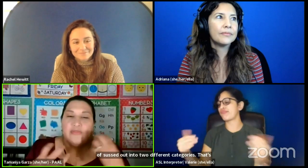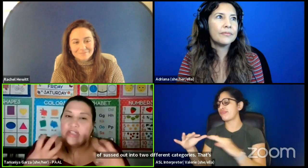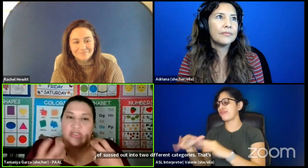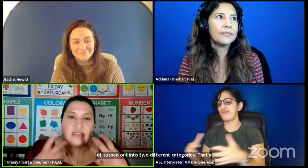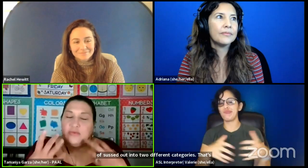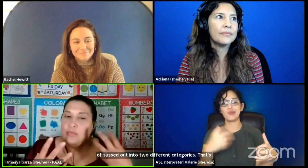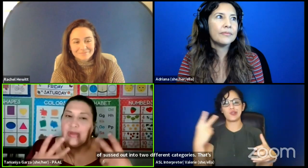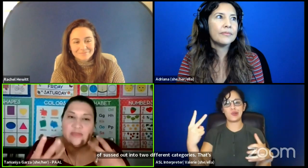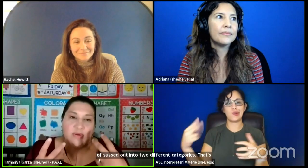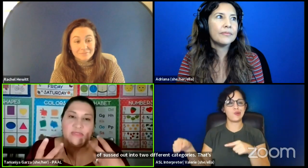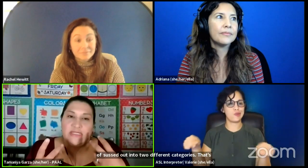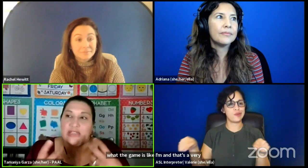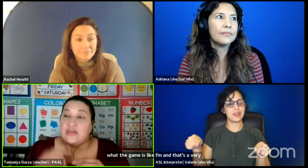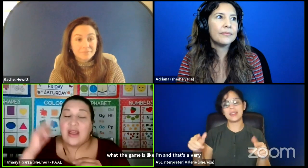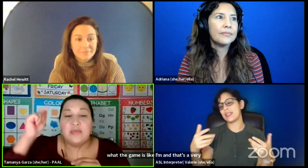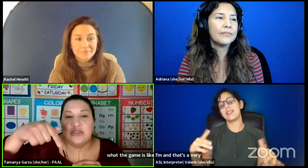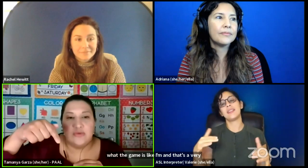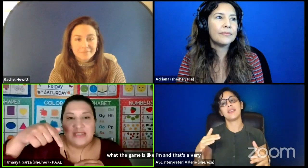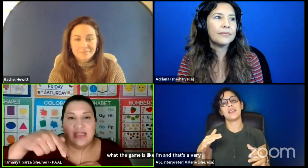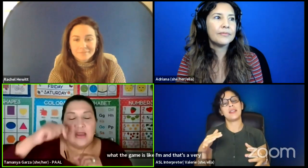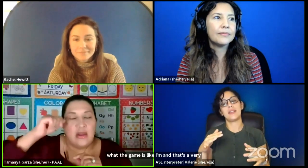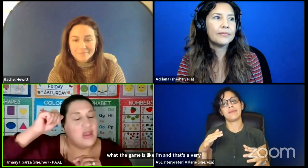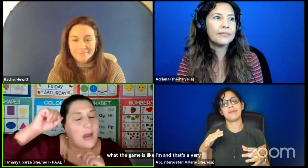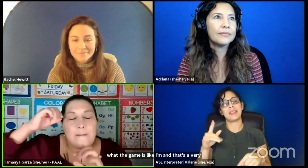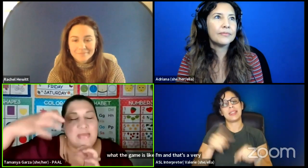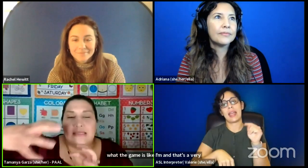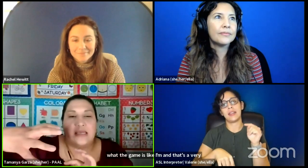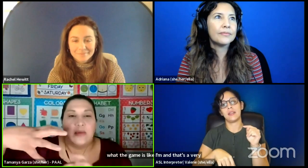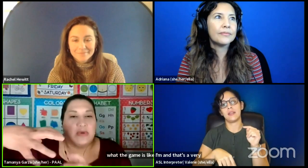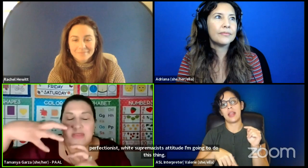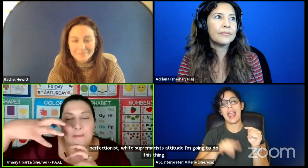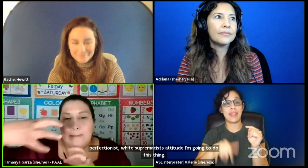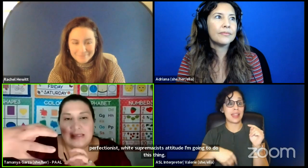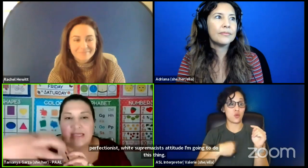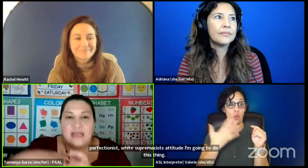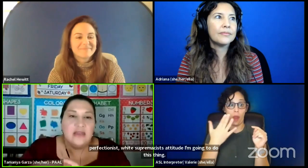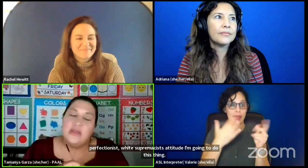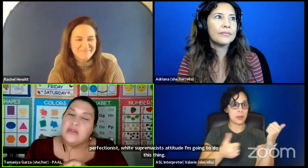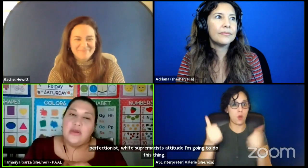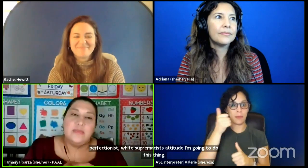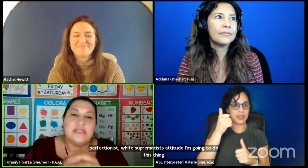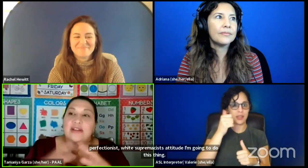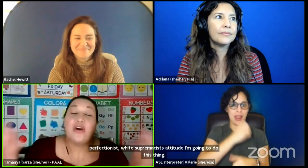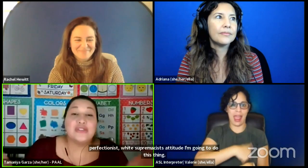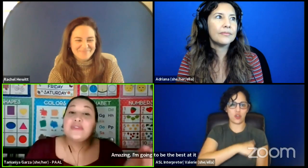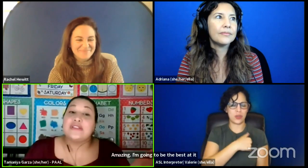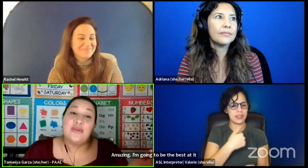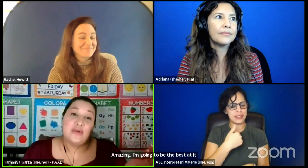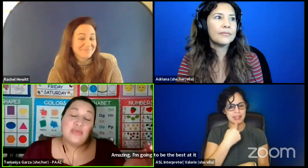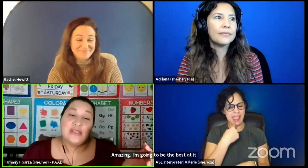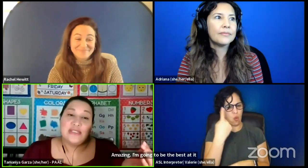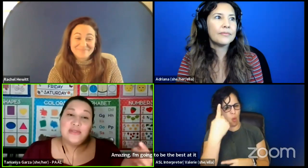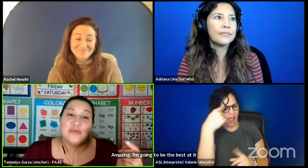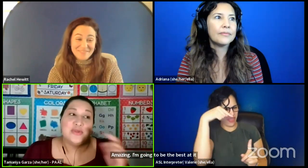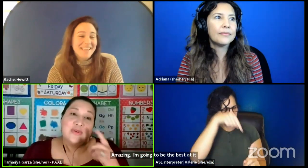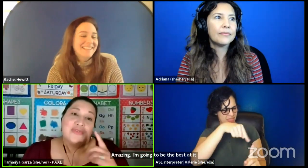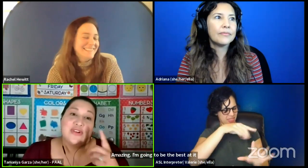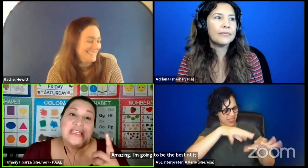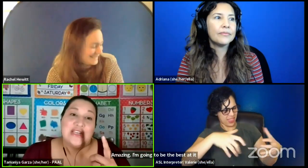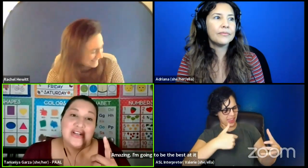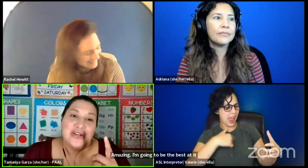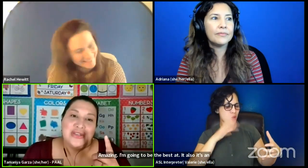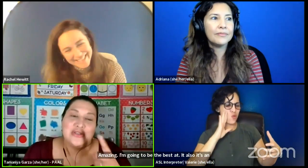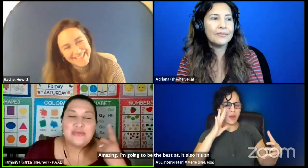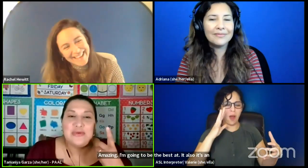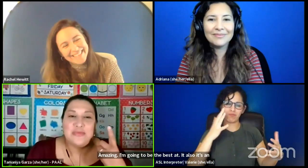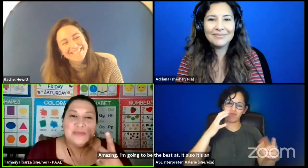very perfectionist white supremacist statute. I'm going to do this thing. Amazing. I'm going to be the best at it. Nope. It's an, also, it's an ongoing process. You don't do it